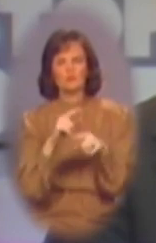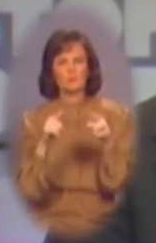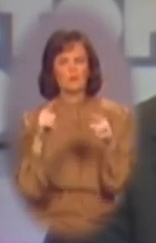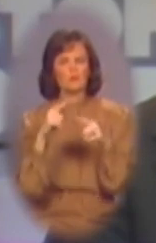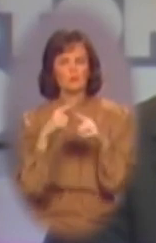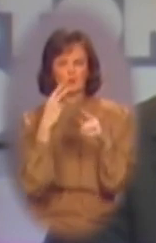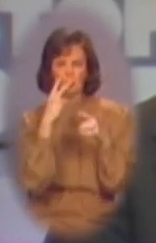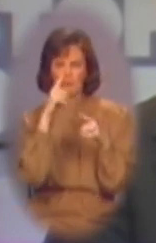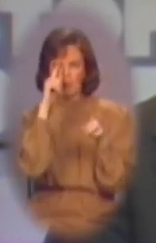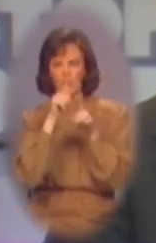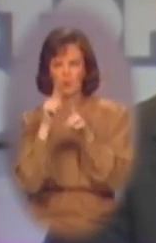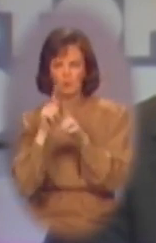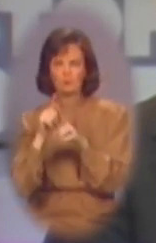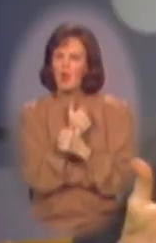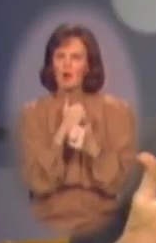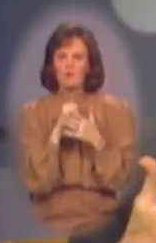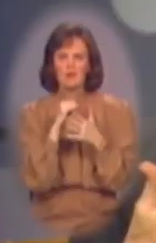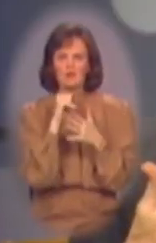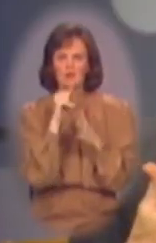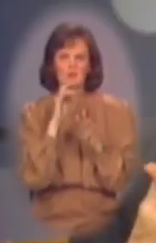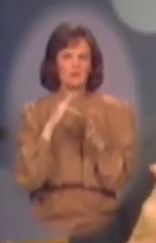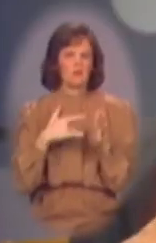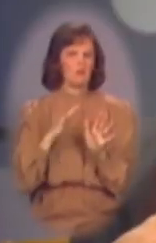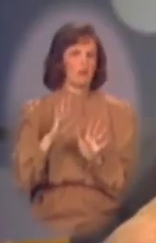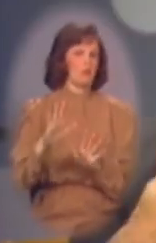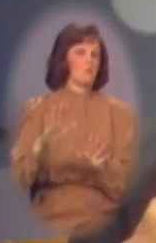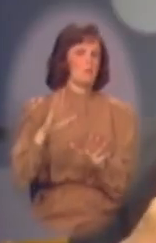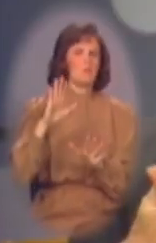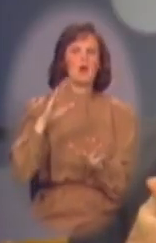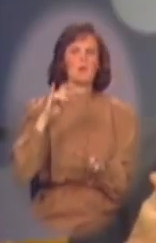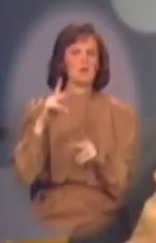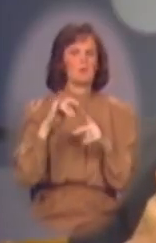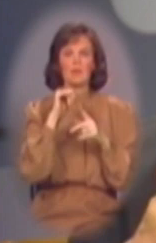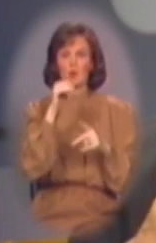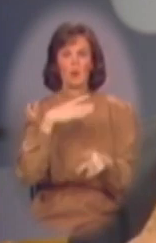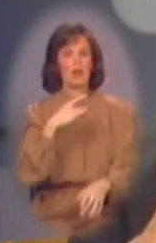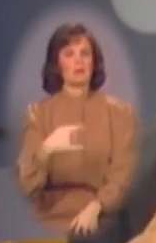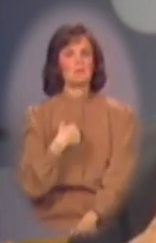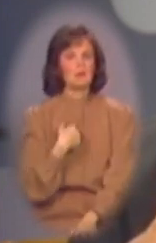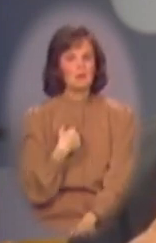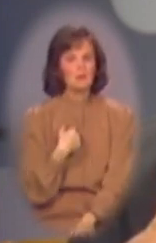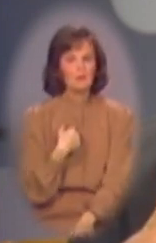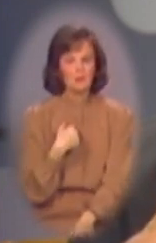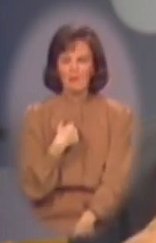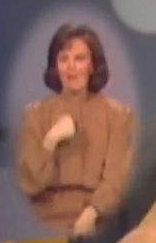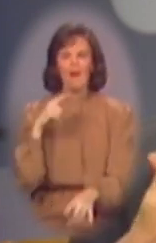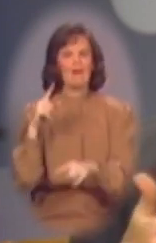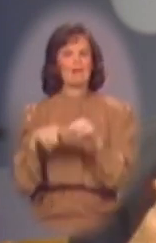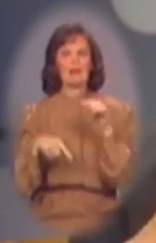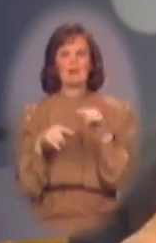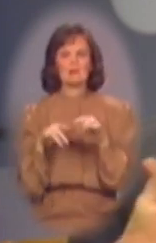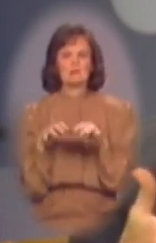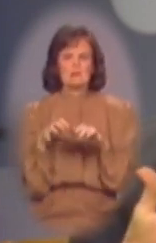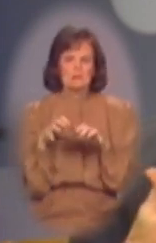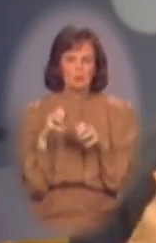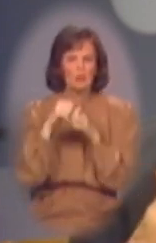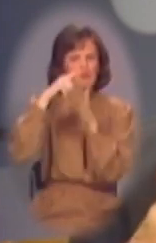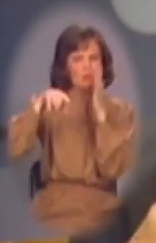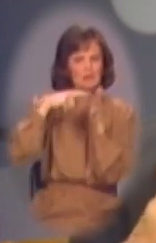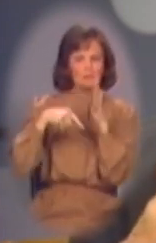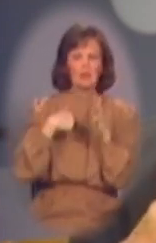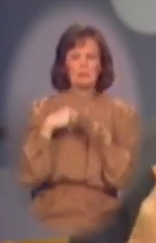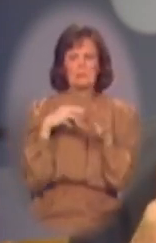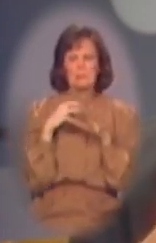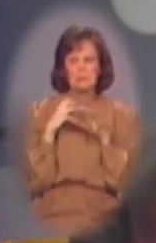Uh, it has to be a love that's not repelled by people who don't like you. You can't simply cringe under criticism,